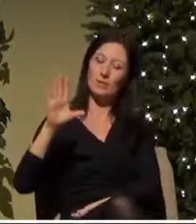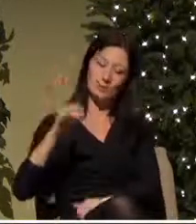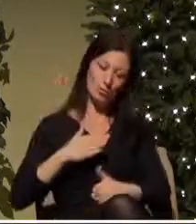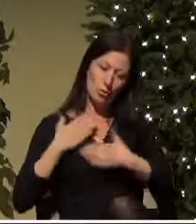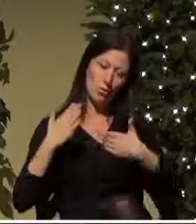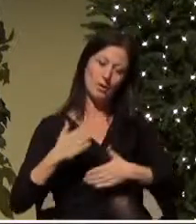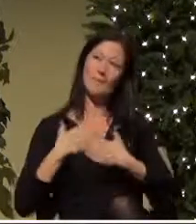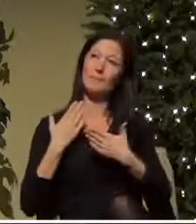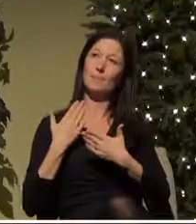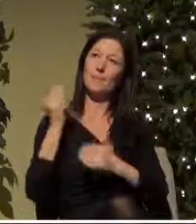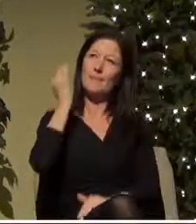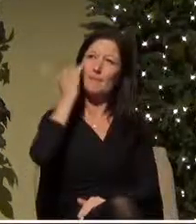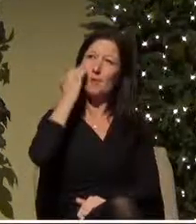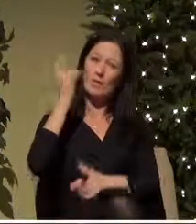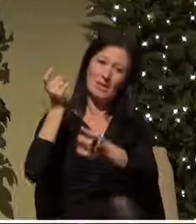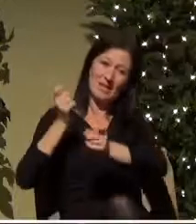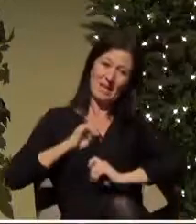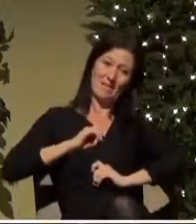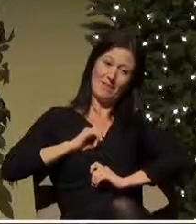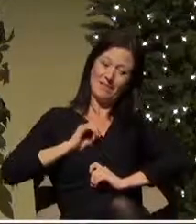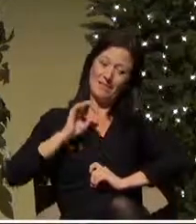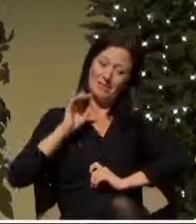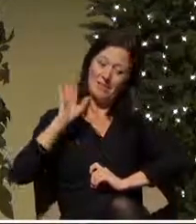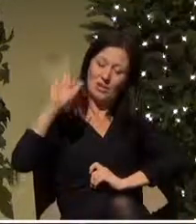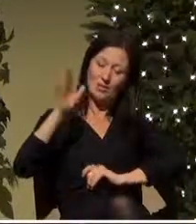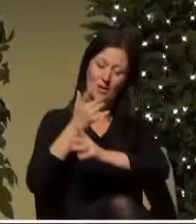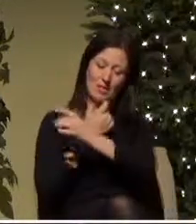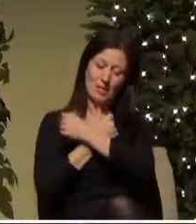gift of life that is full and free and forever